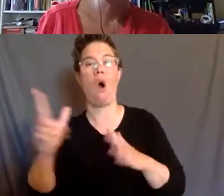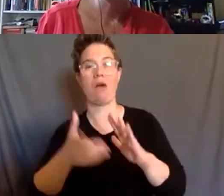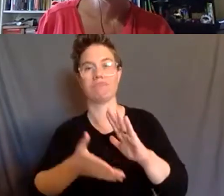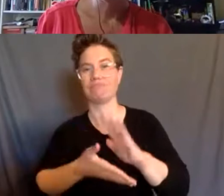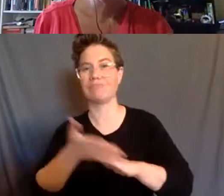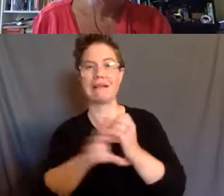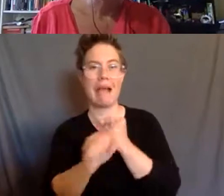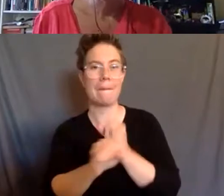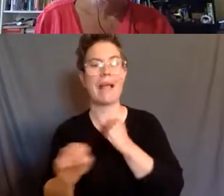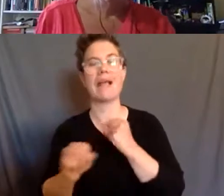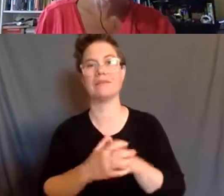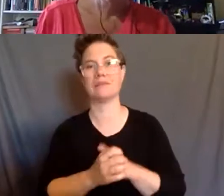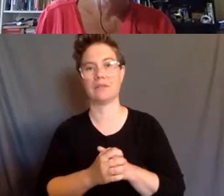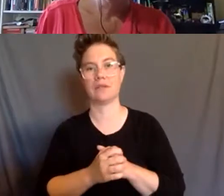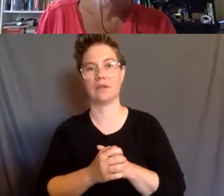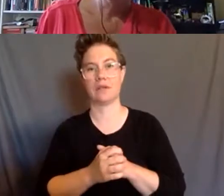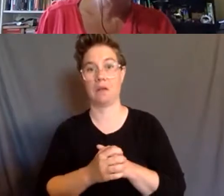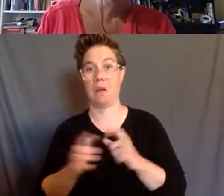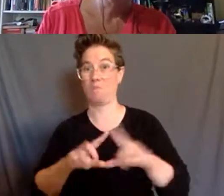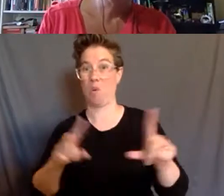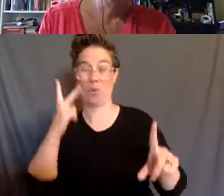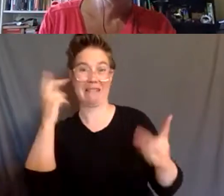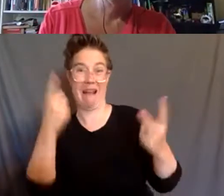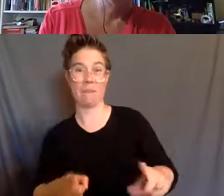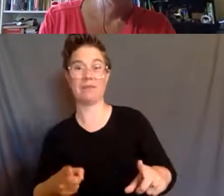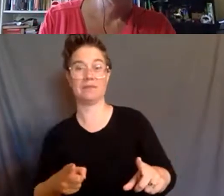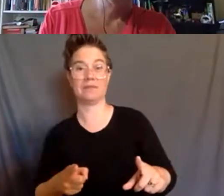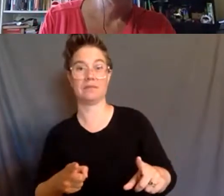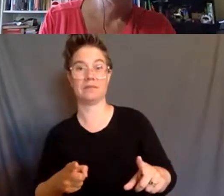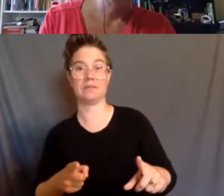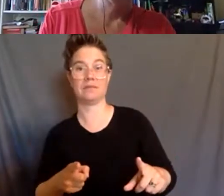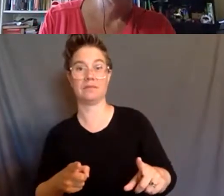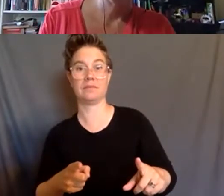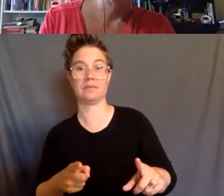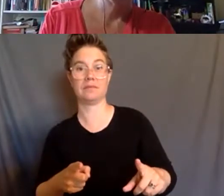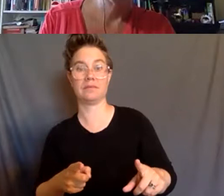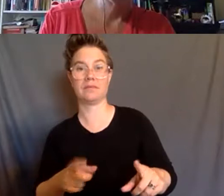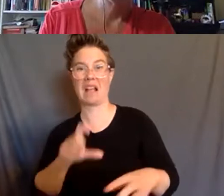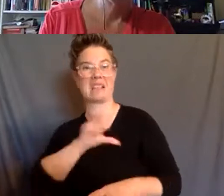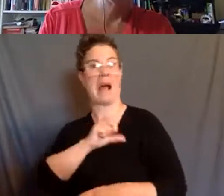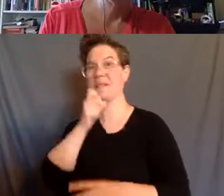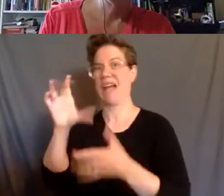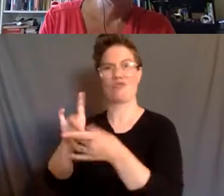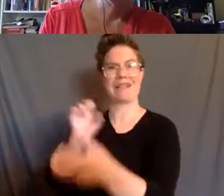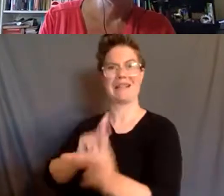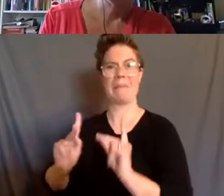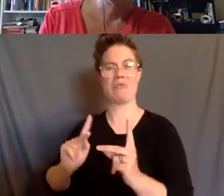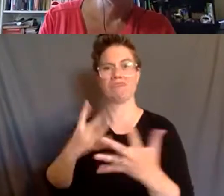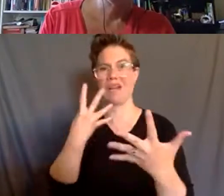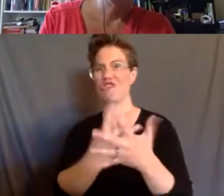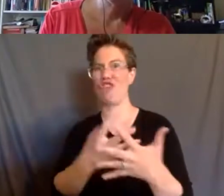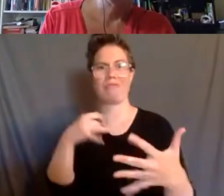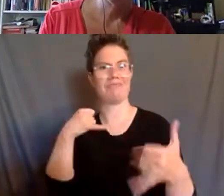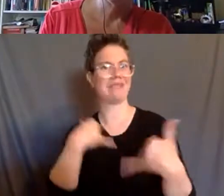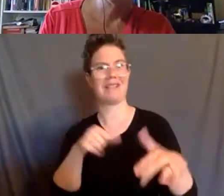And yet we've seen in many ways a real lack of responsiveness and a lack of releasing people. And because your work really looks